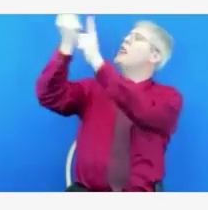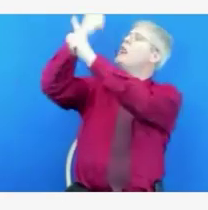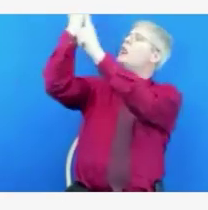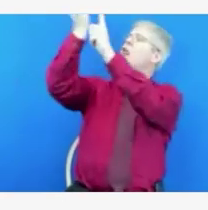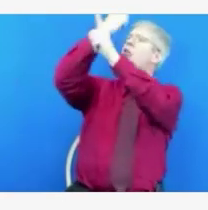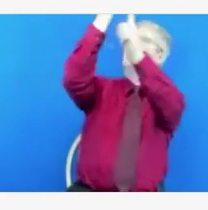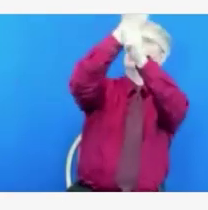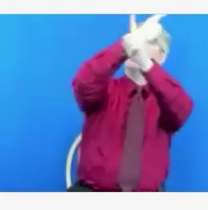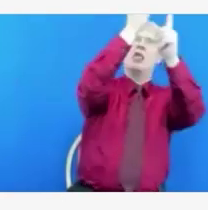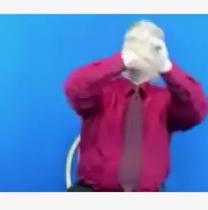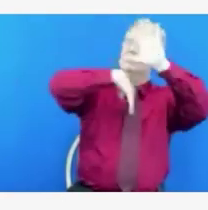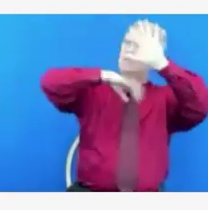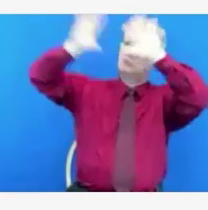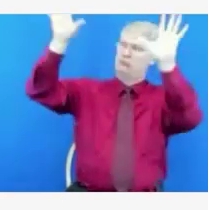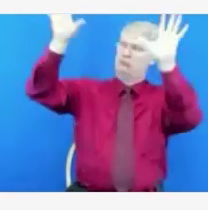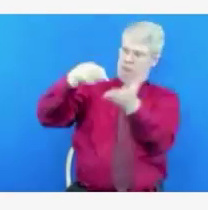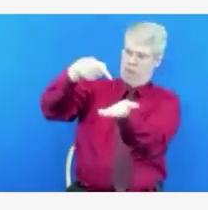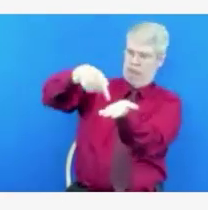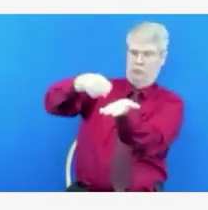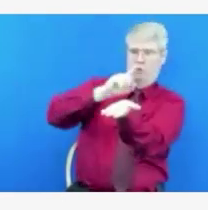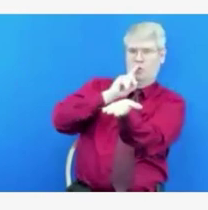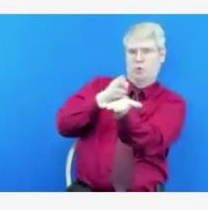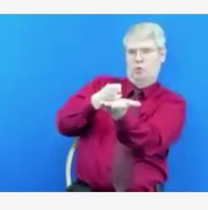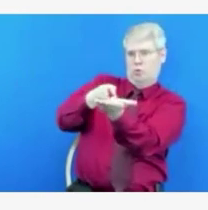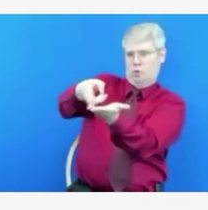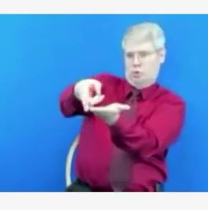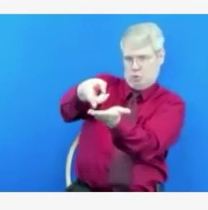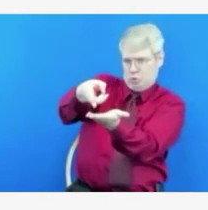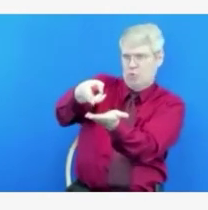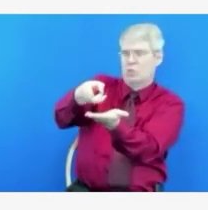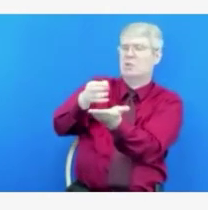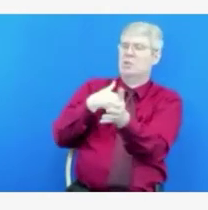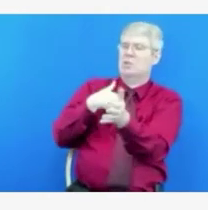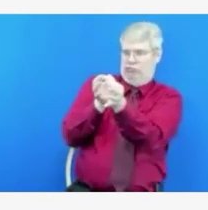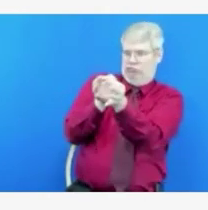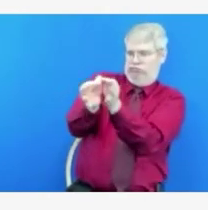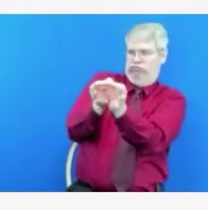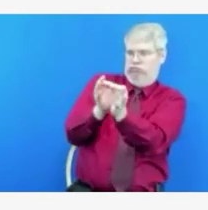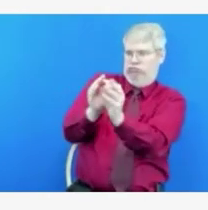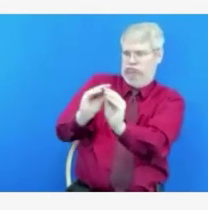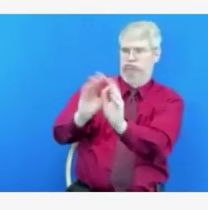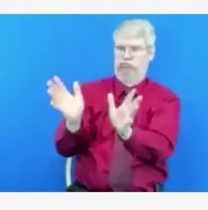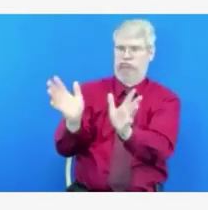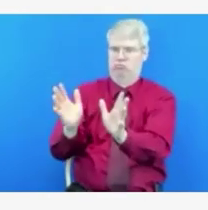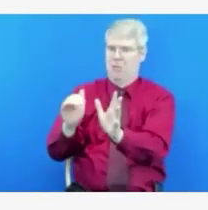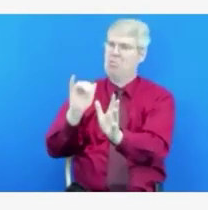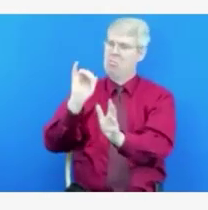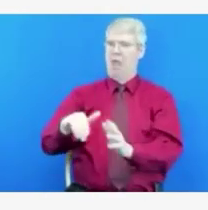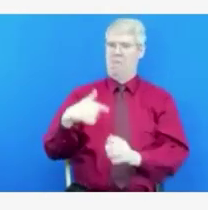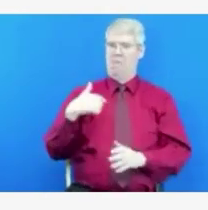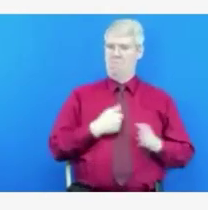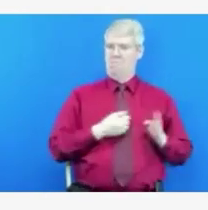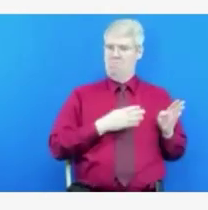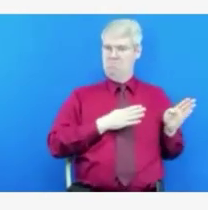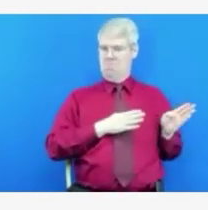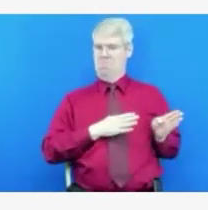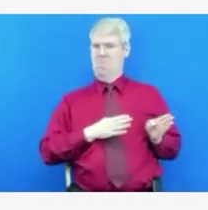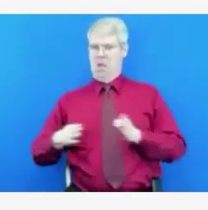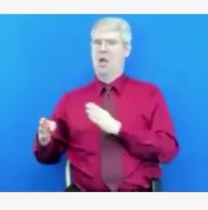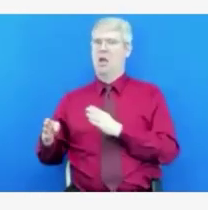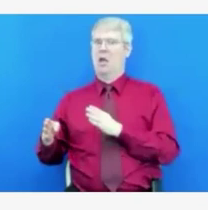clear, strong messages that the vaccine is safe. It is effective. It will protect your child against the rare